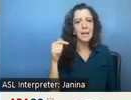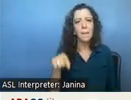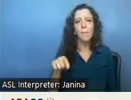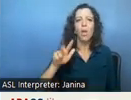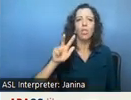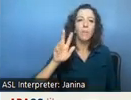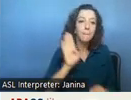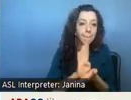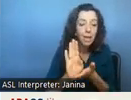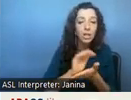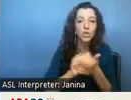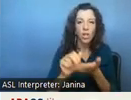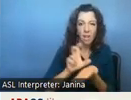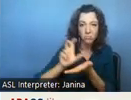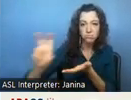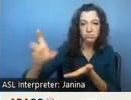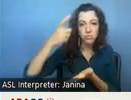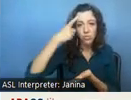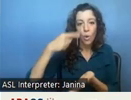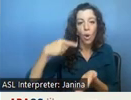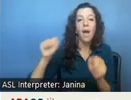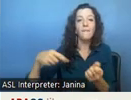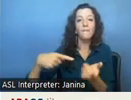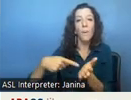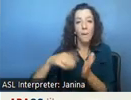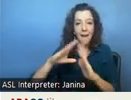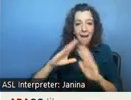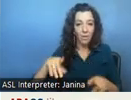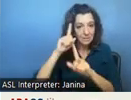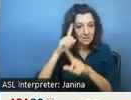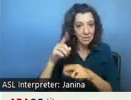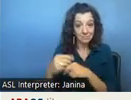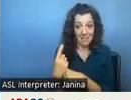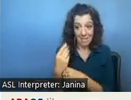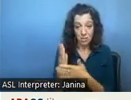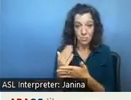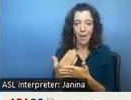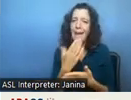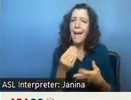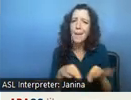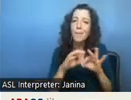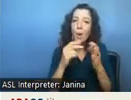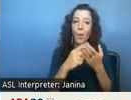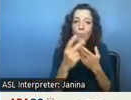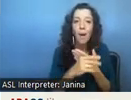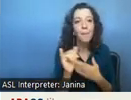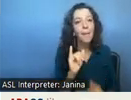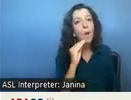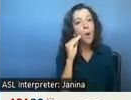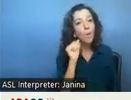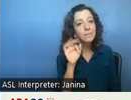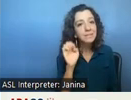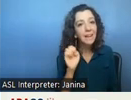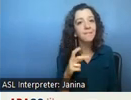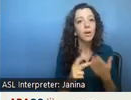affordable housing initiatives in last year's budget as well as really critical programs like home safe project home key and